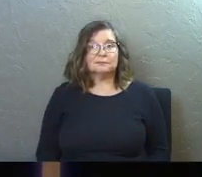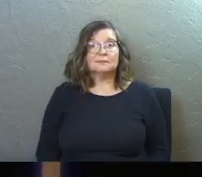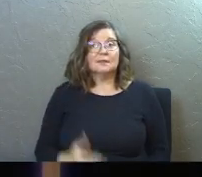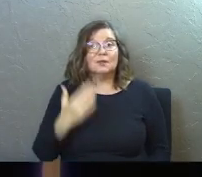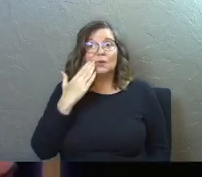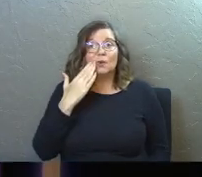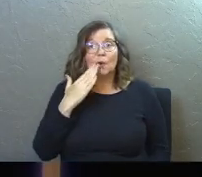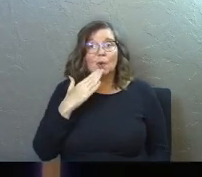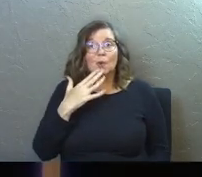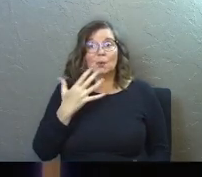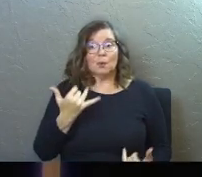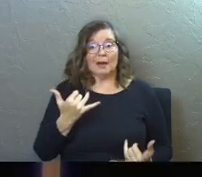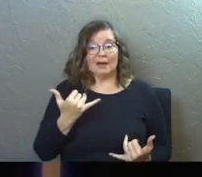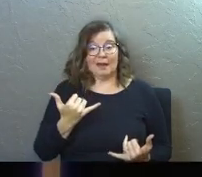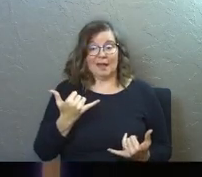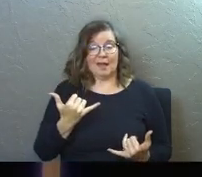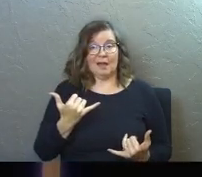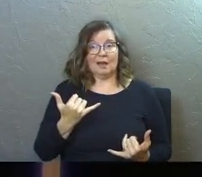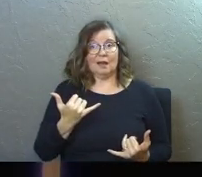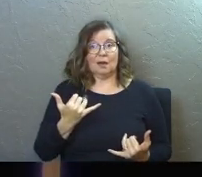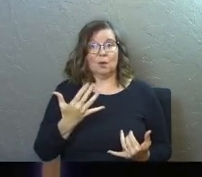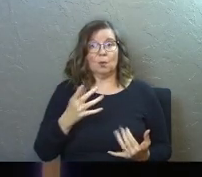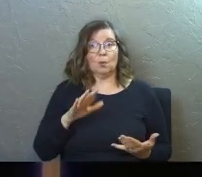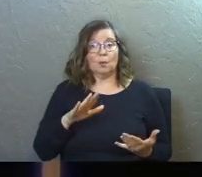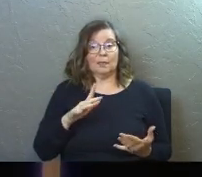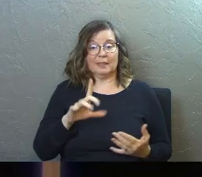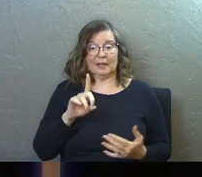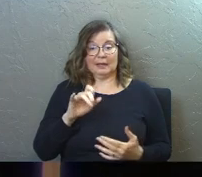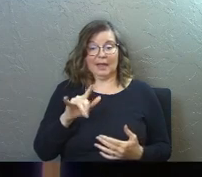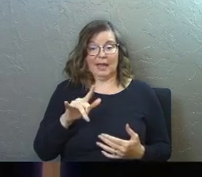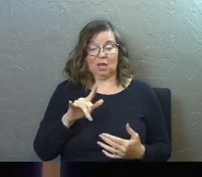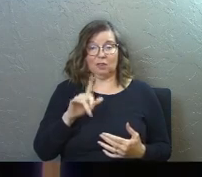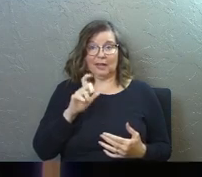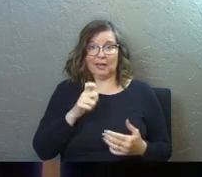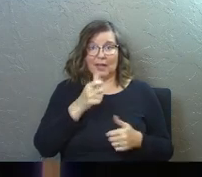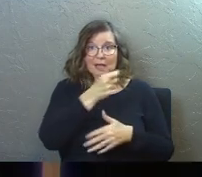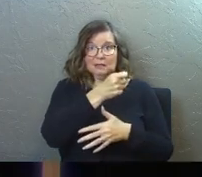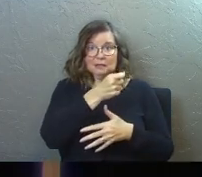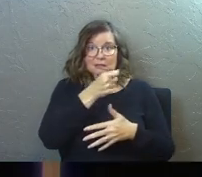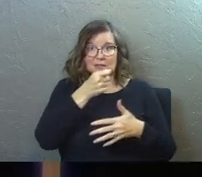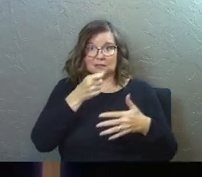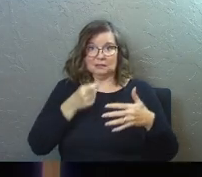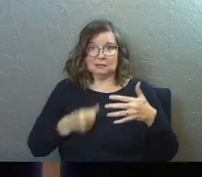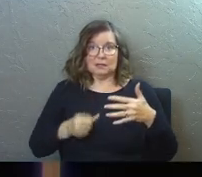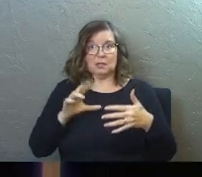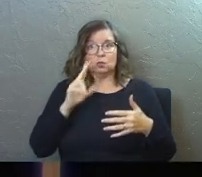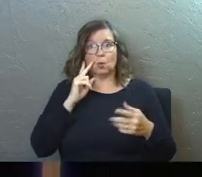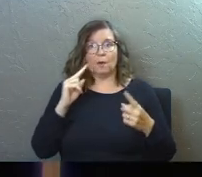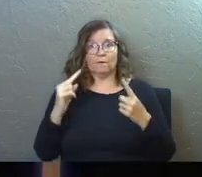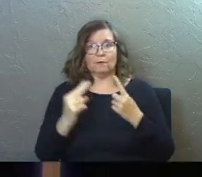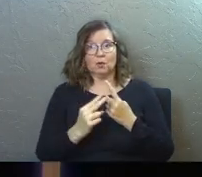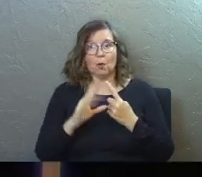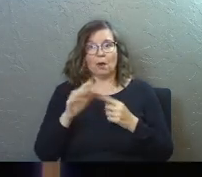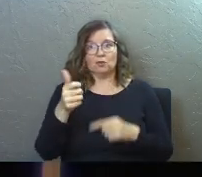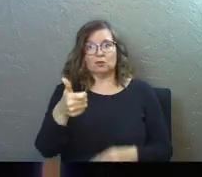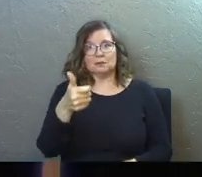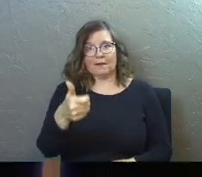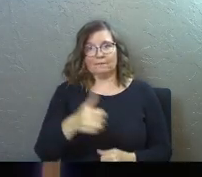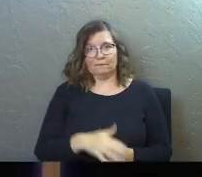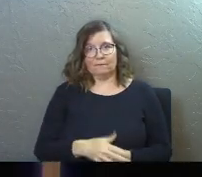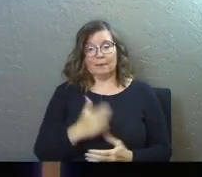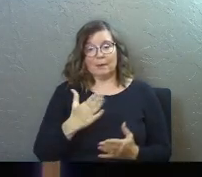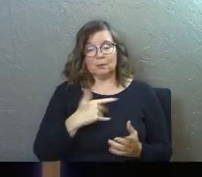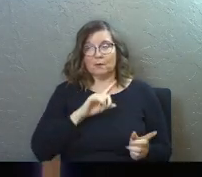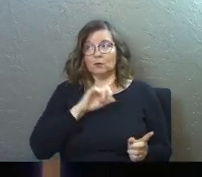And you know, what's dying now? The idol that has to come, come down is your view on yourself. And